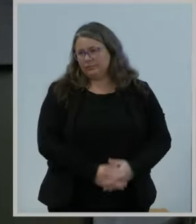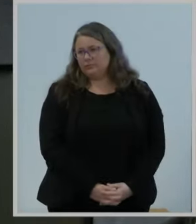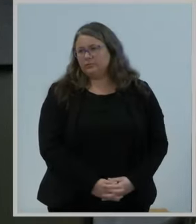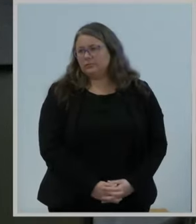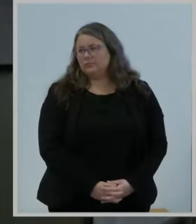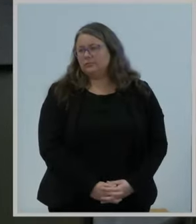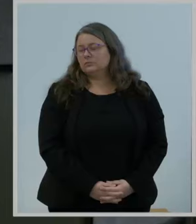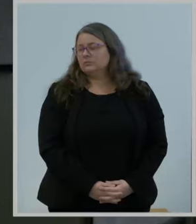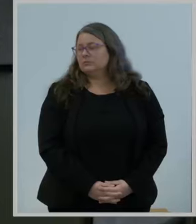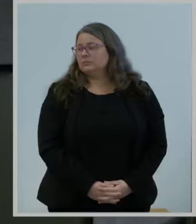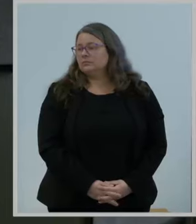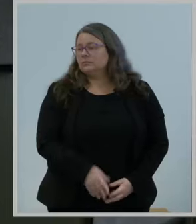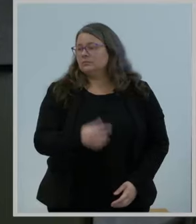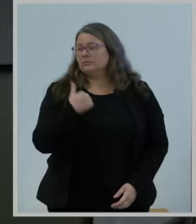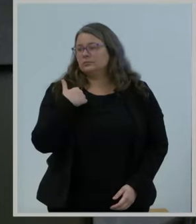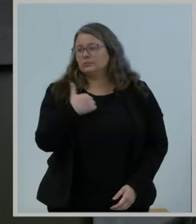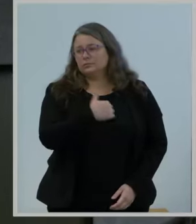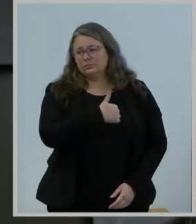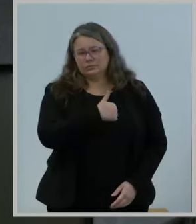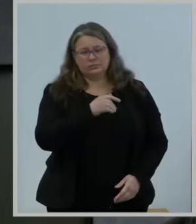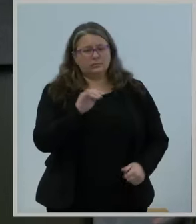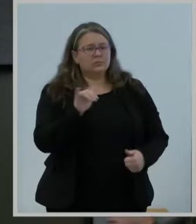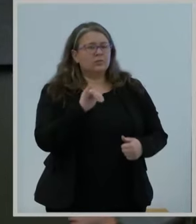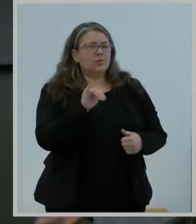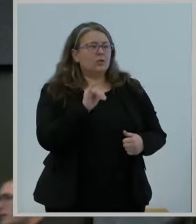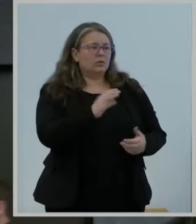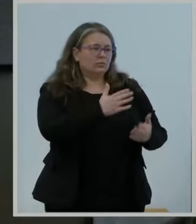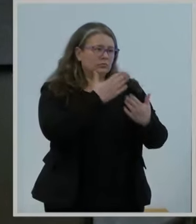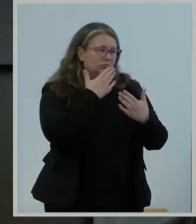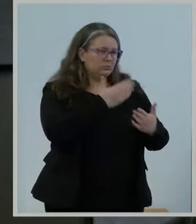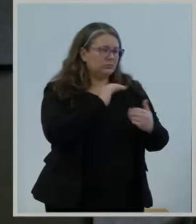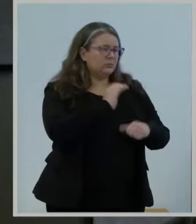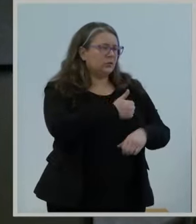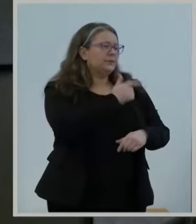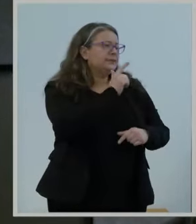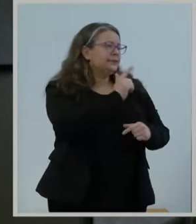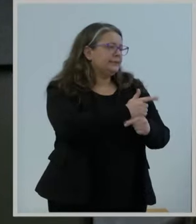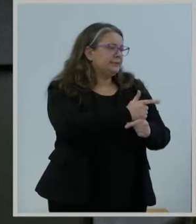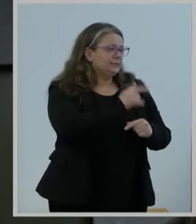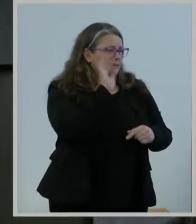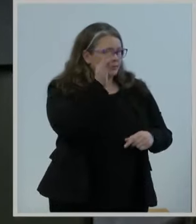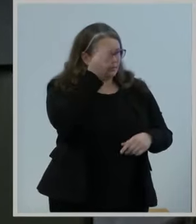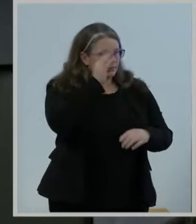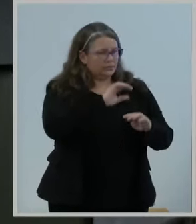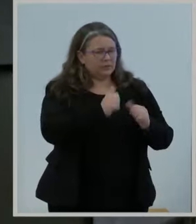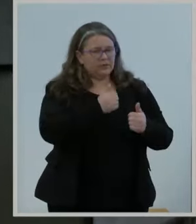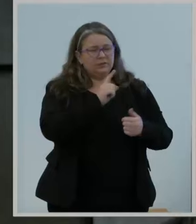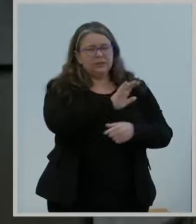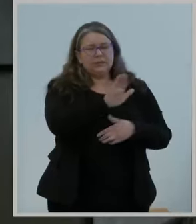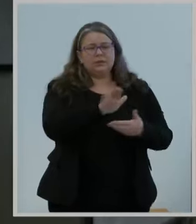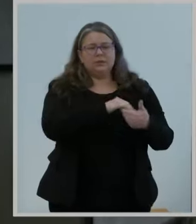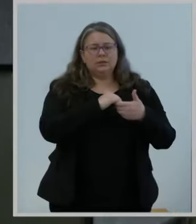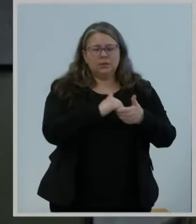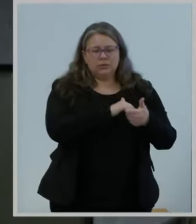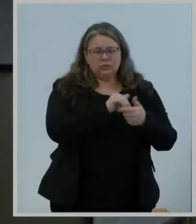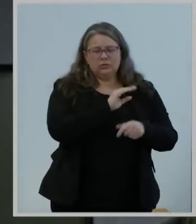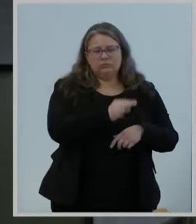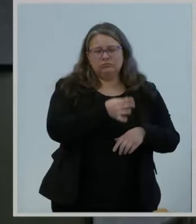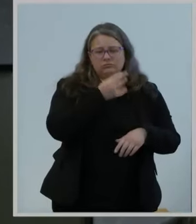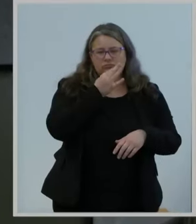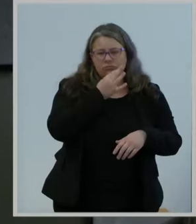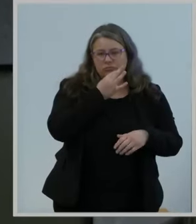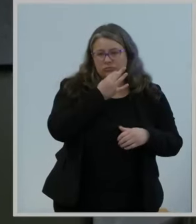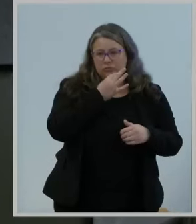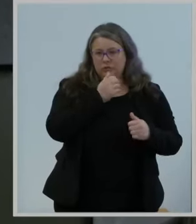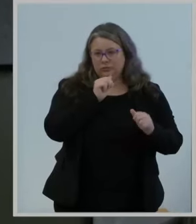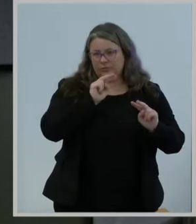to our sister federal agencies for their collaboration and expert insights, particularly the Centers for